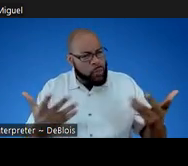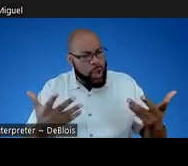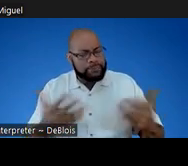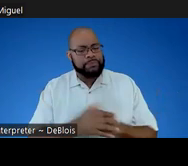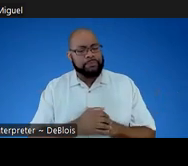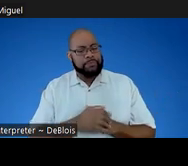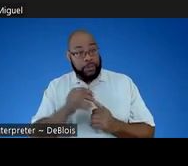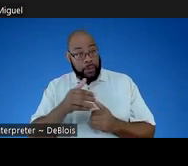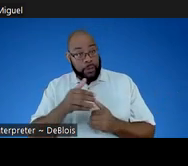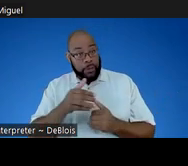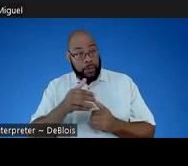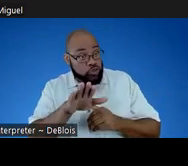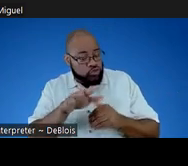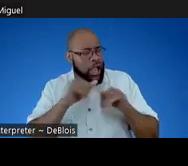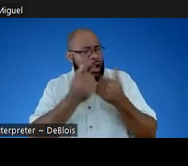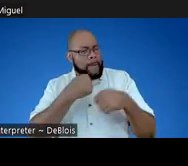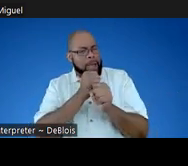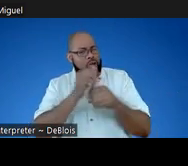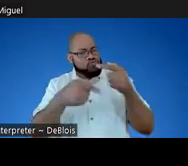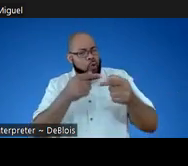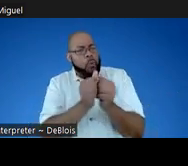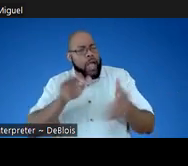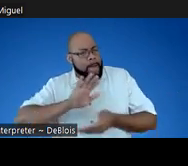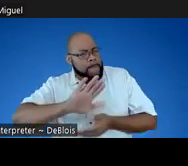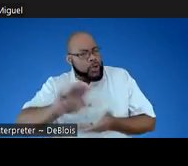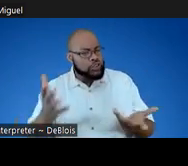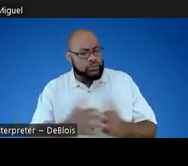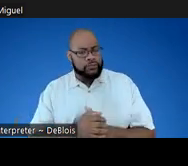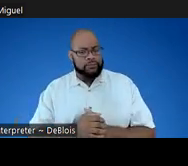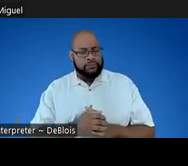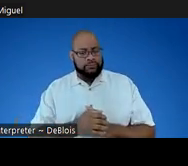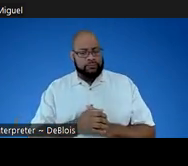you have to push it. How can we make it roll without pushing? Hmm.